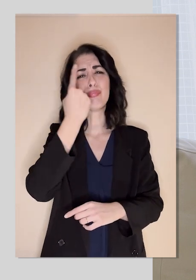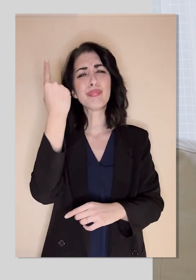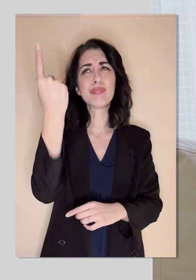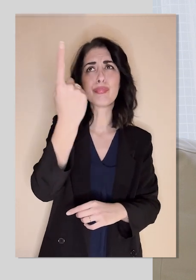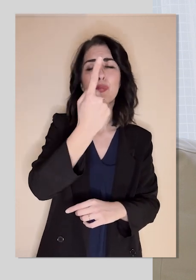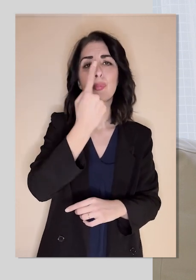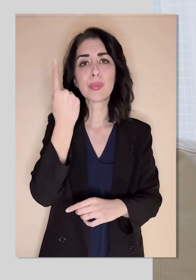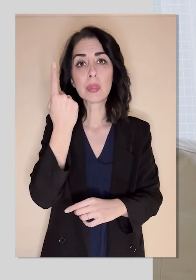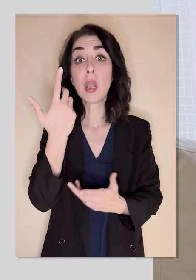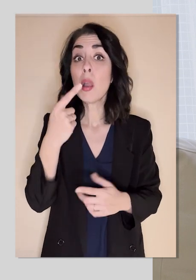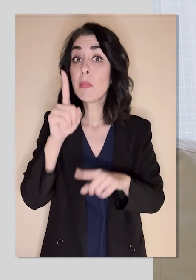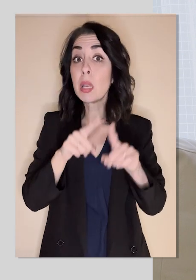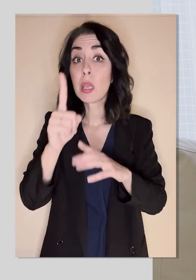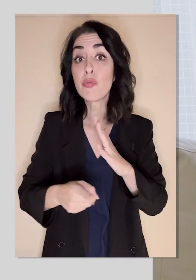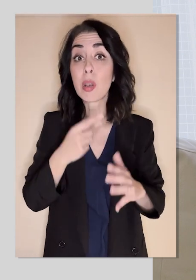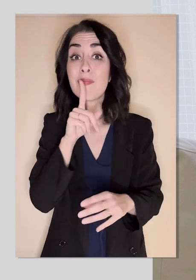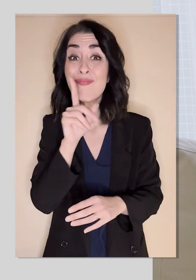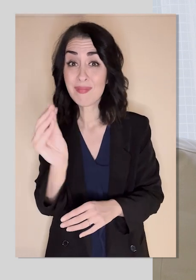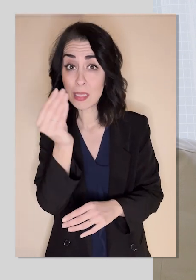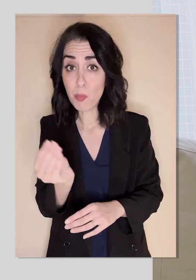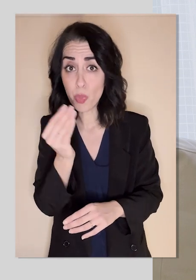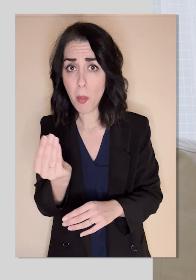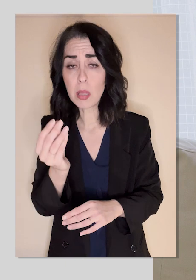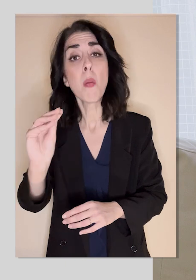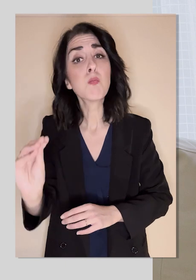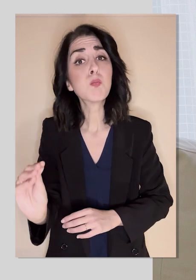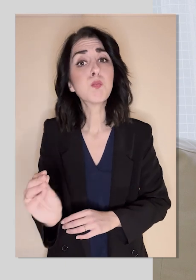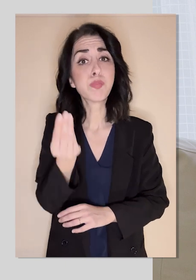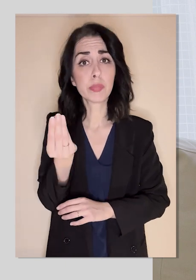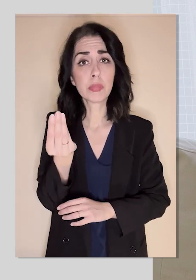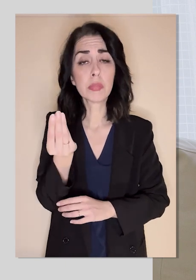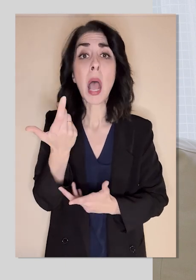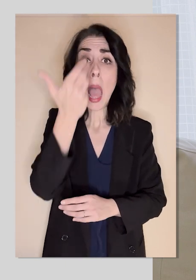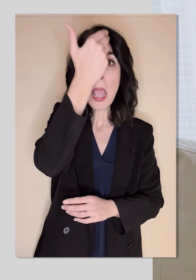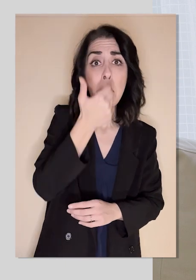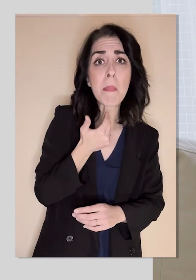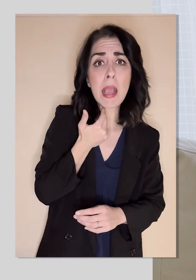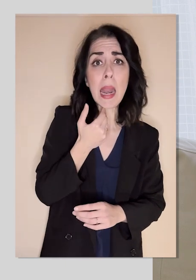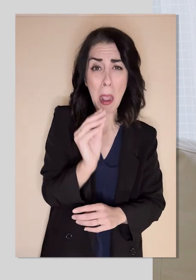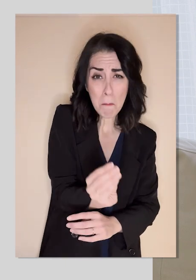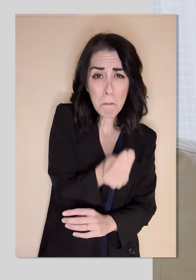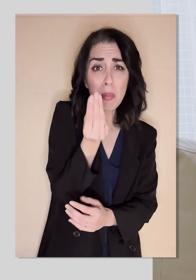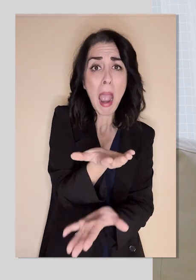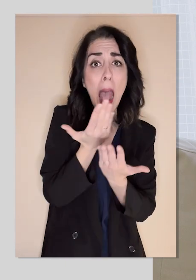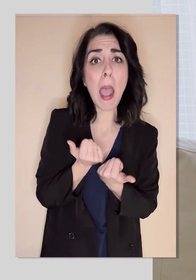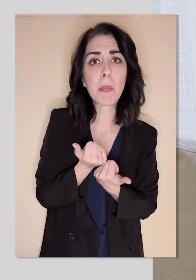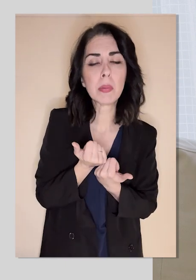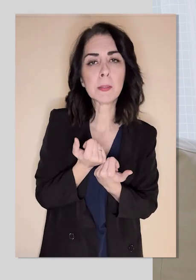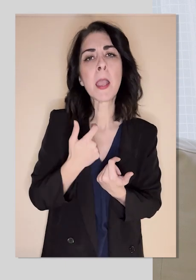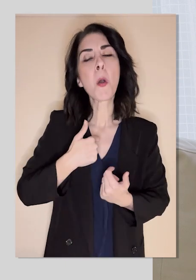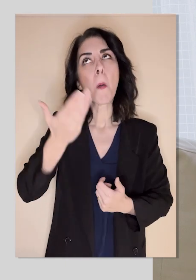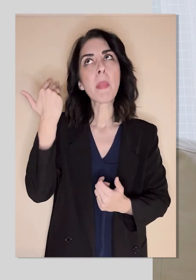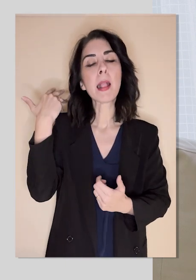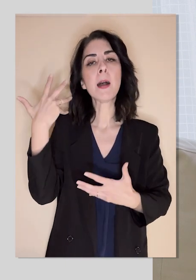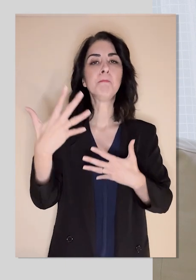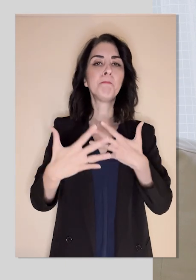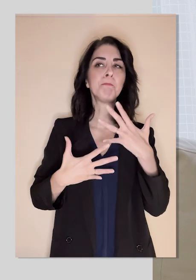that's what always confused me years ago. Before I understood more about it, people would come in and say, get these